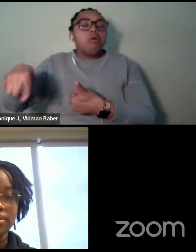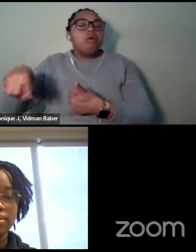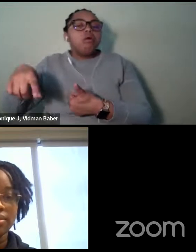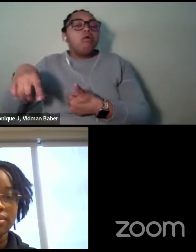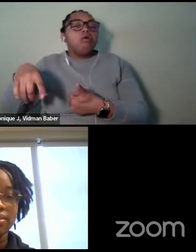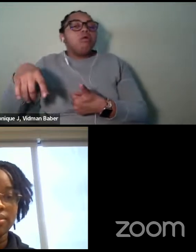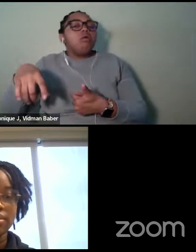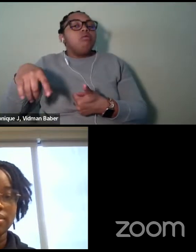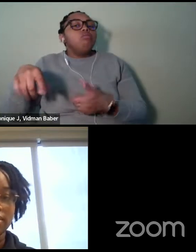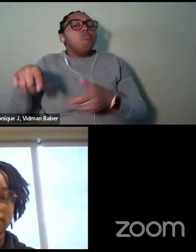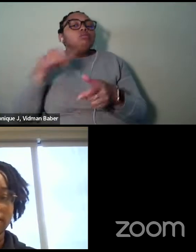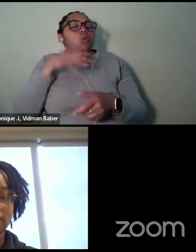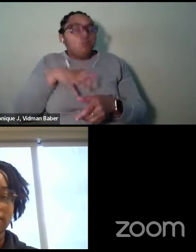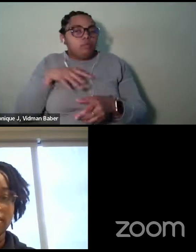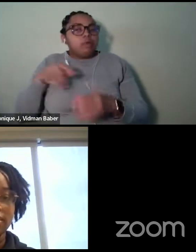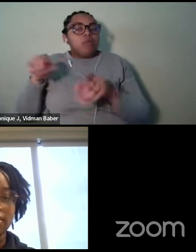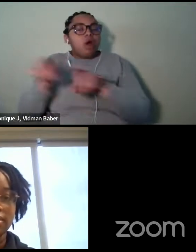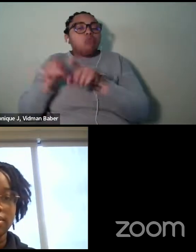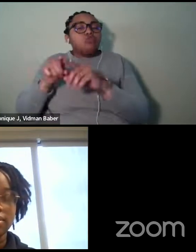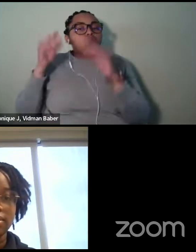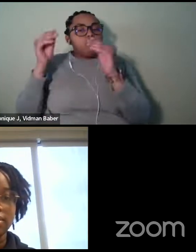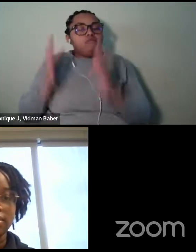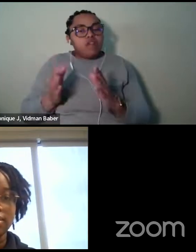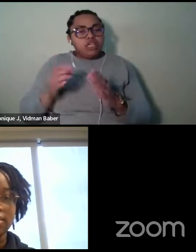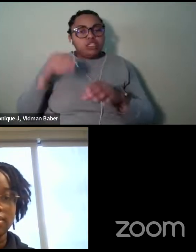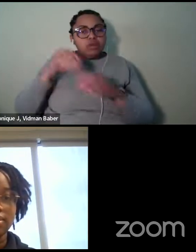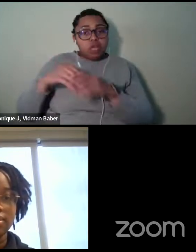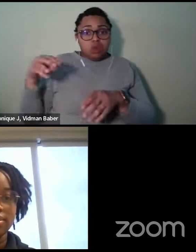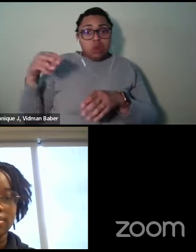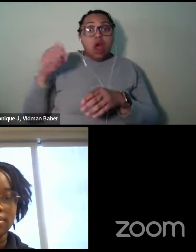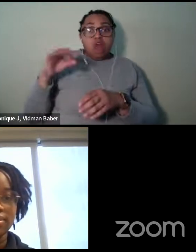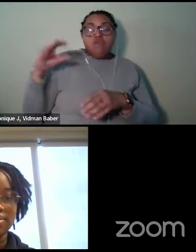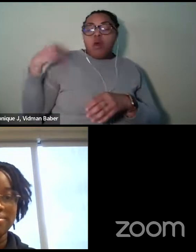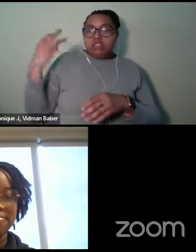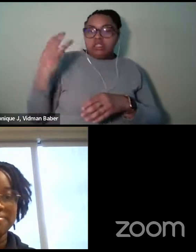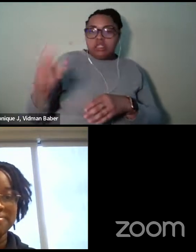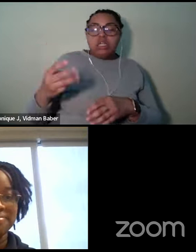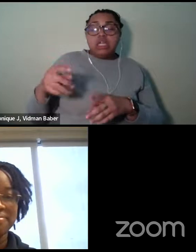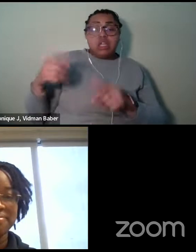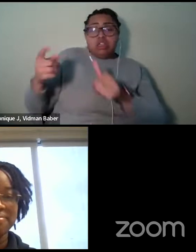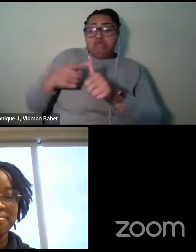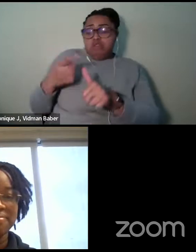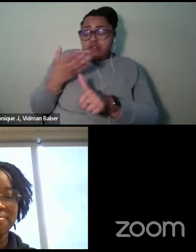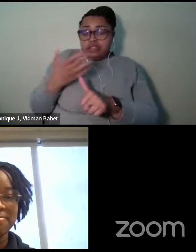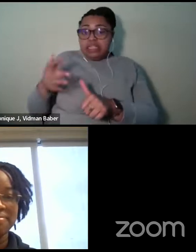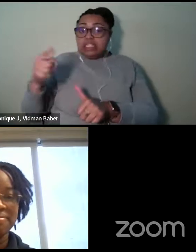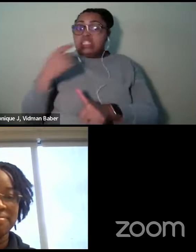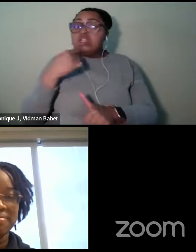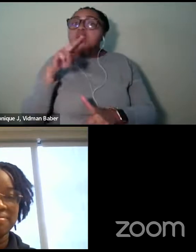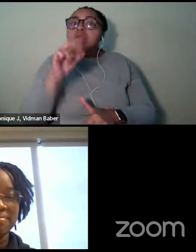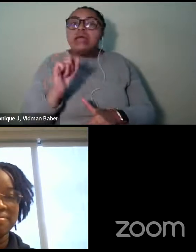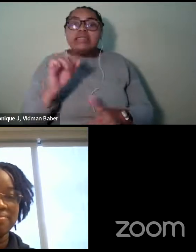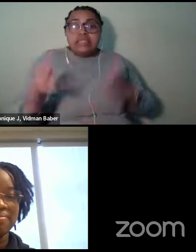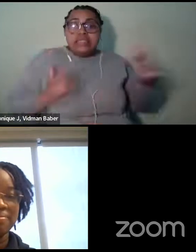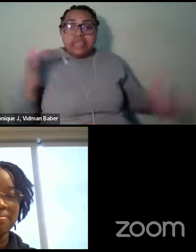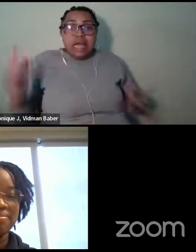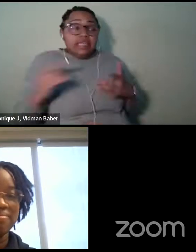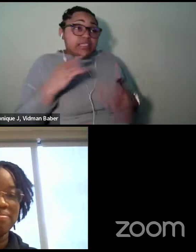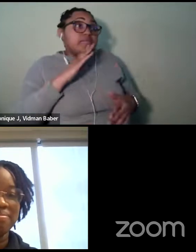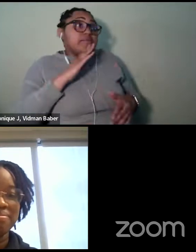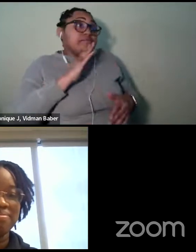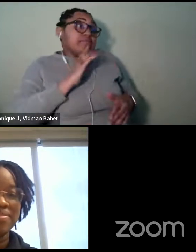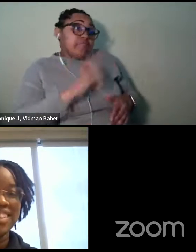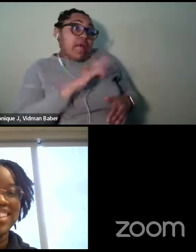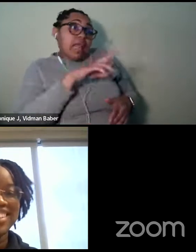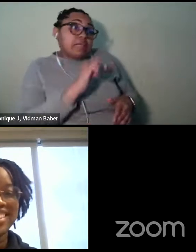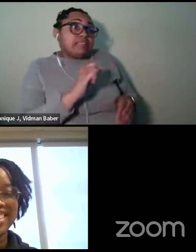she told us the first thing she told us, we were all eager and just, you know, excited about, she's going to tell us and she's going to jazz